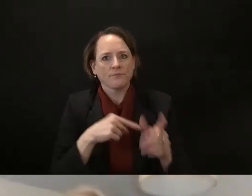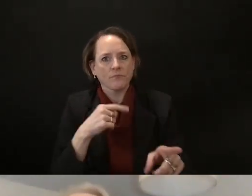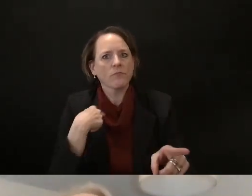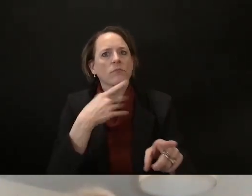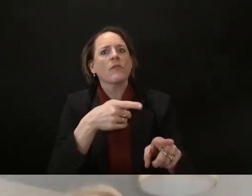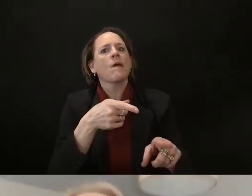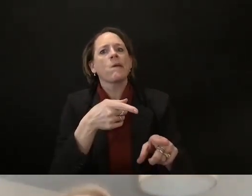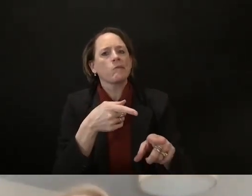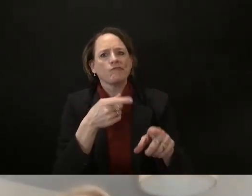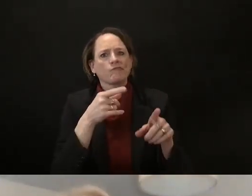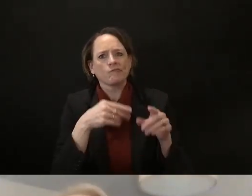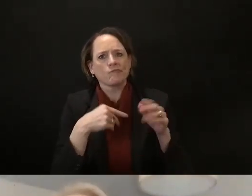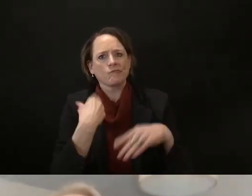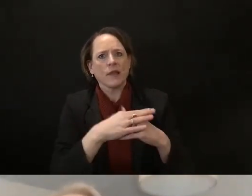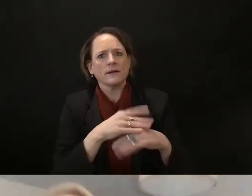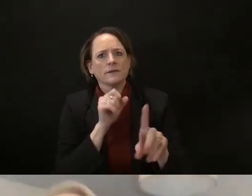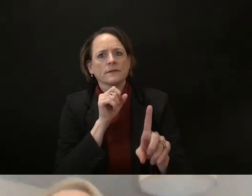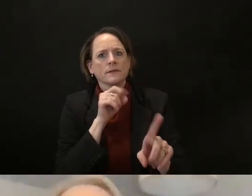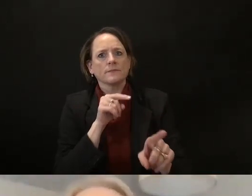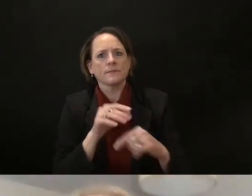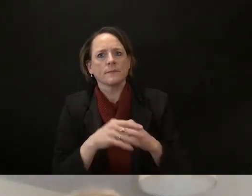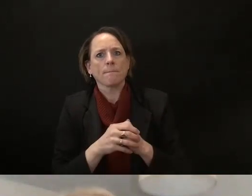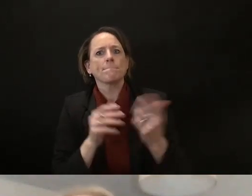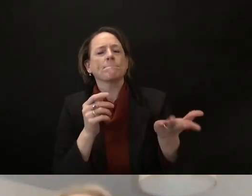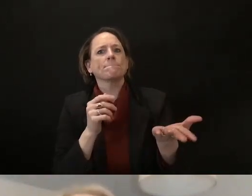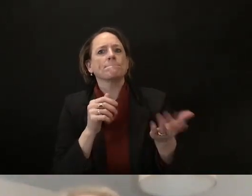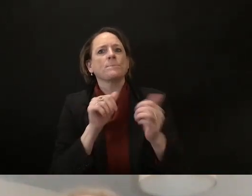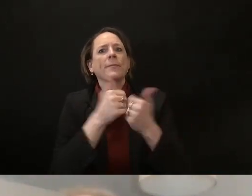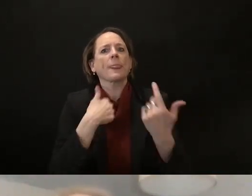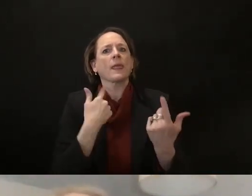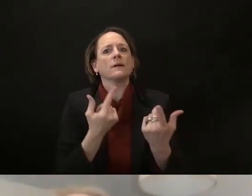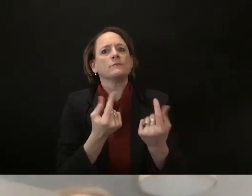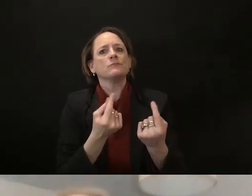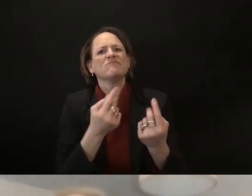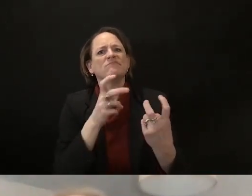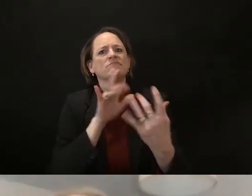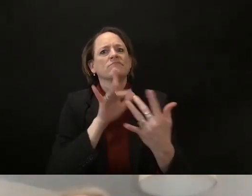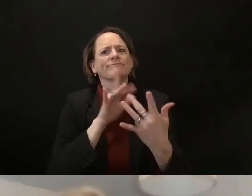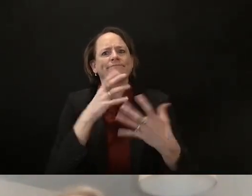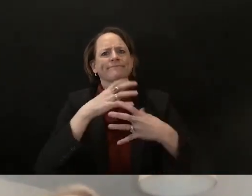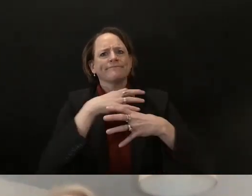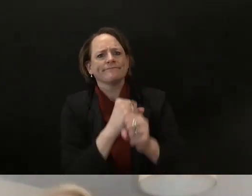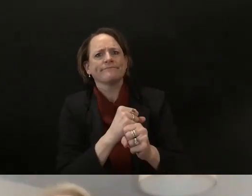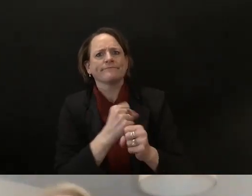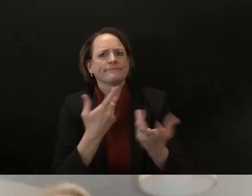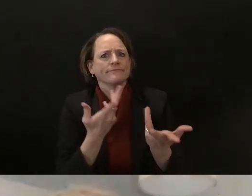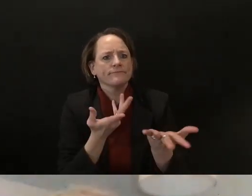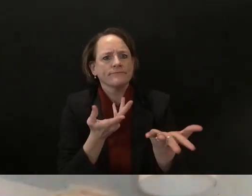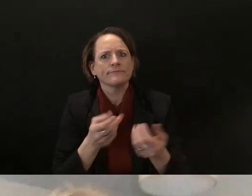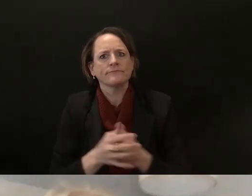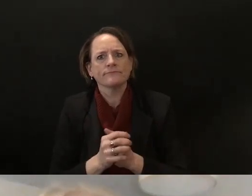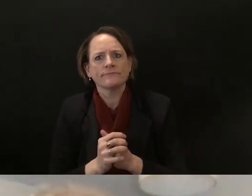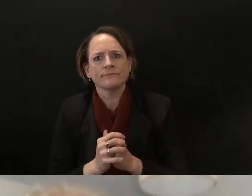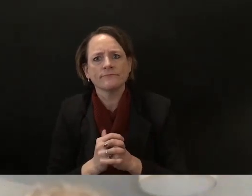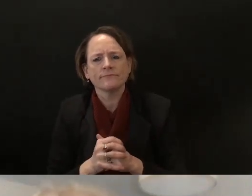we keep in touch with them i'm paraphrasing the question but um you know the three of us senator larson senator